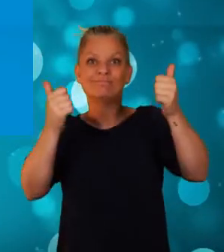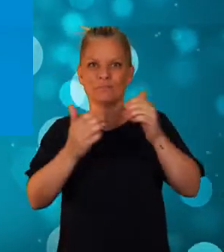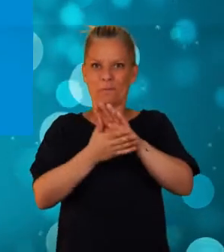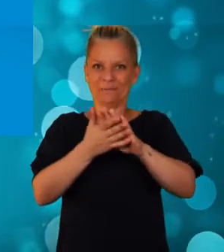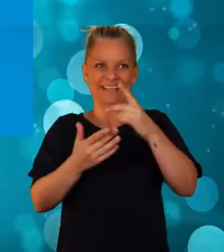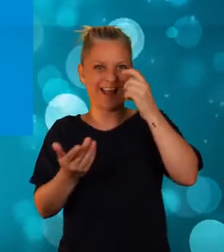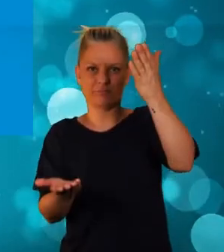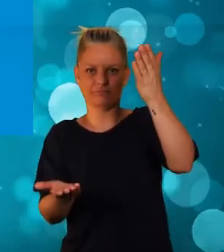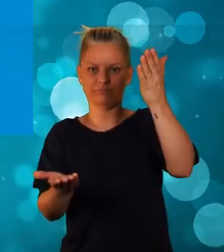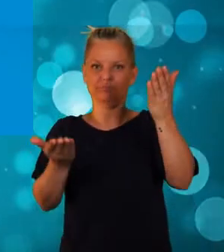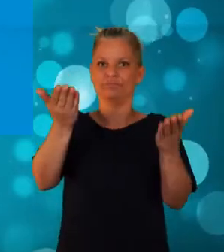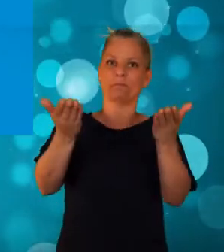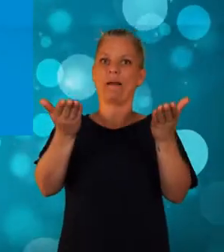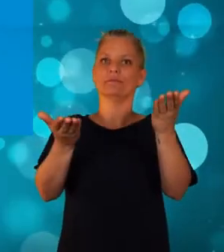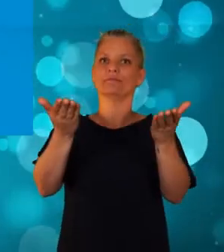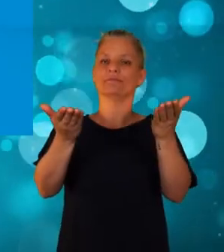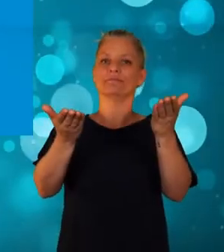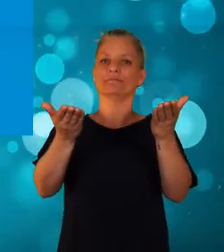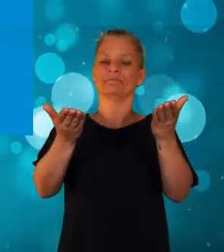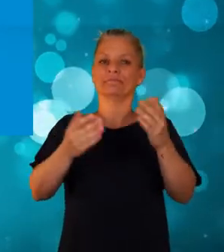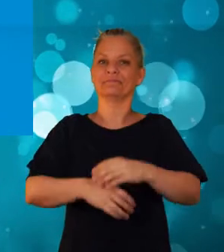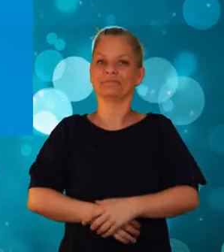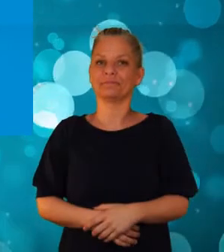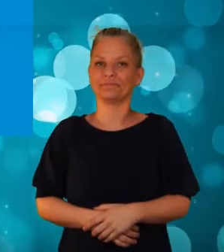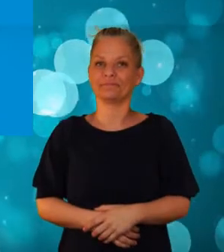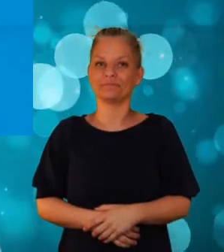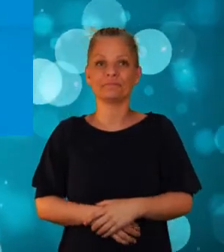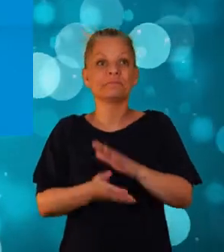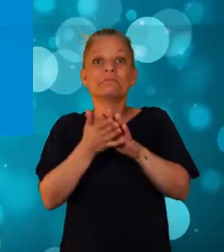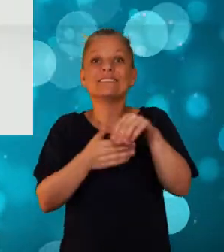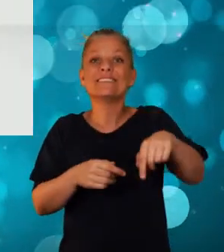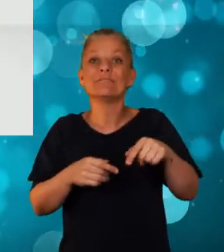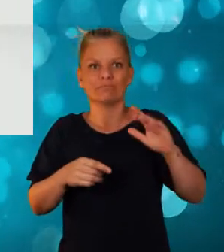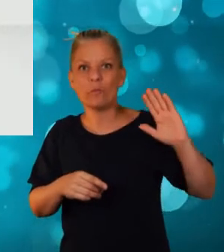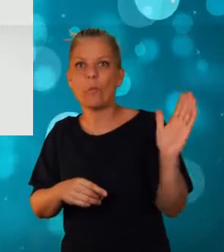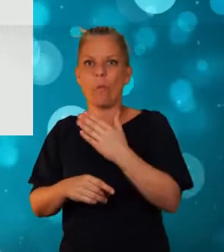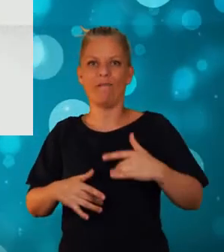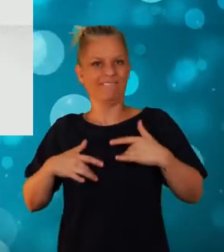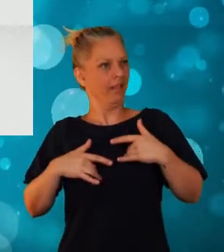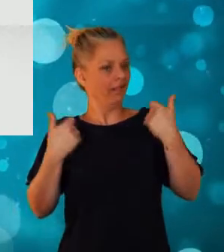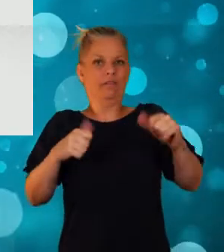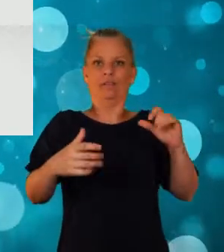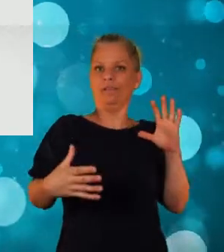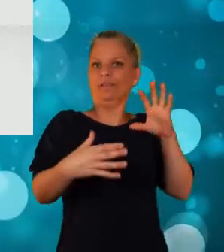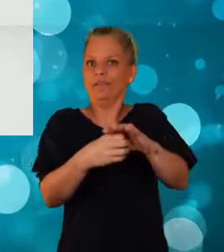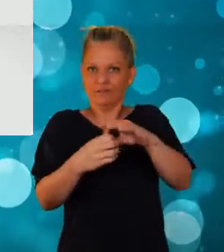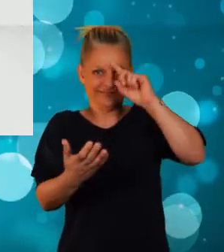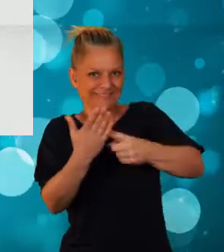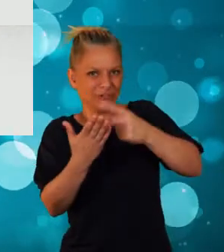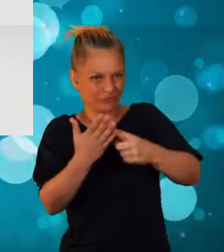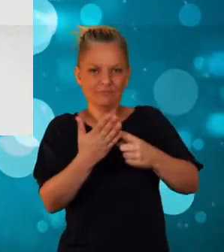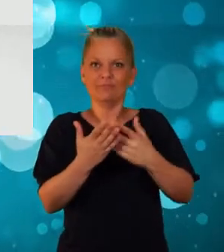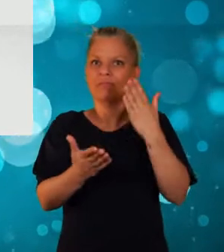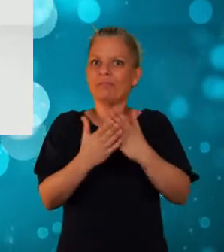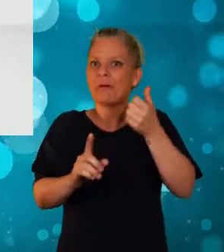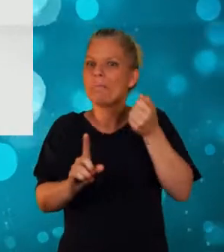Done well, this can shift the balance of power. So that everyone feels they have worked together on decisions that